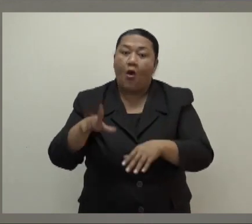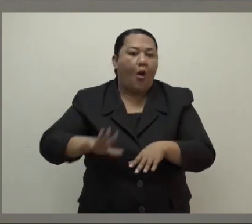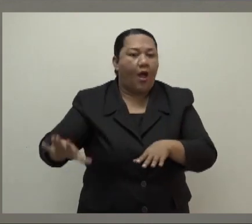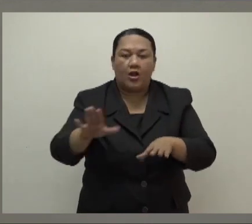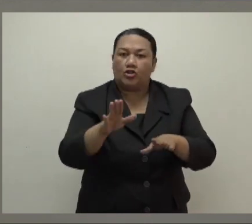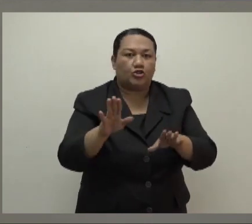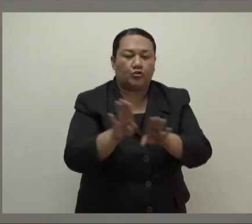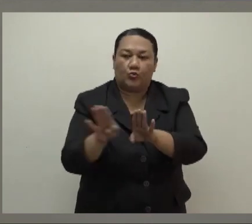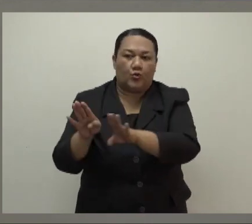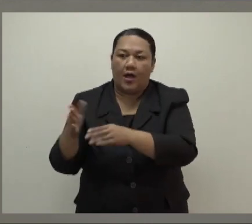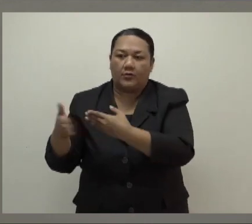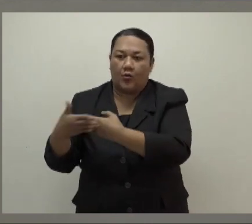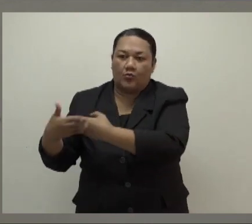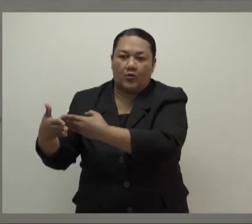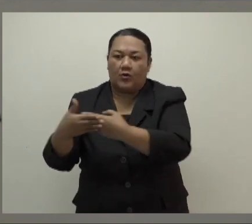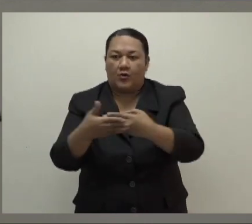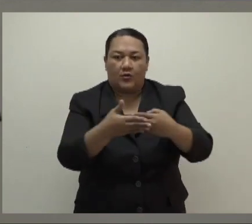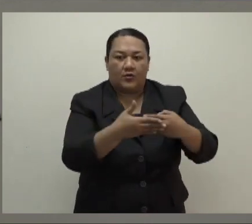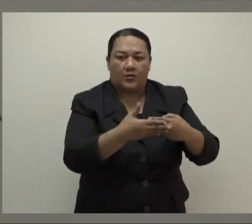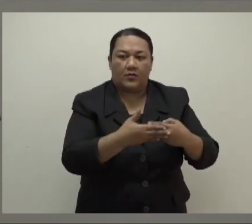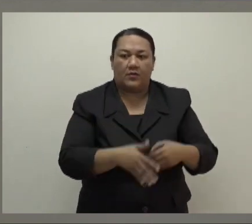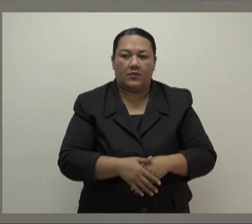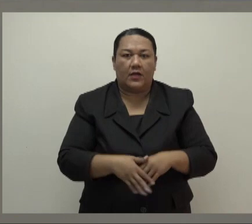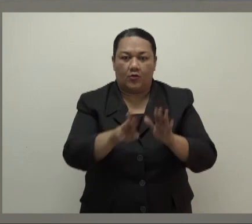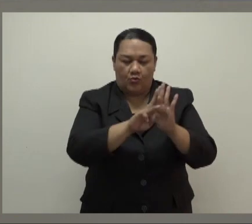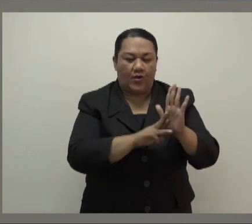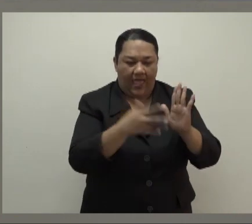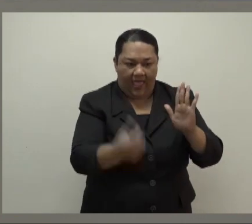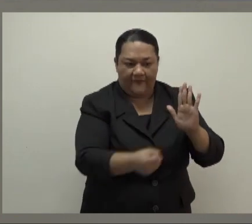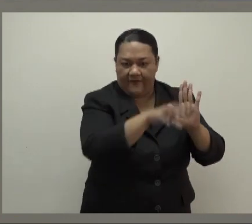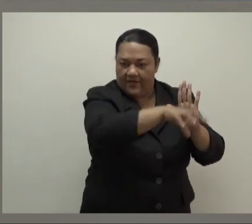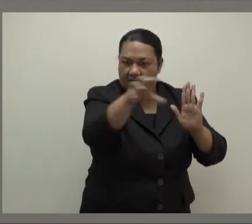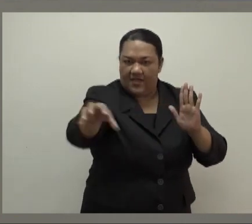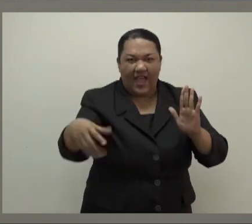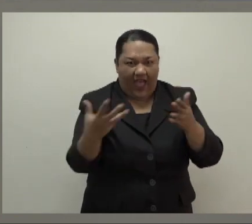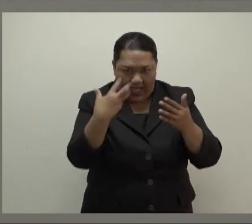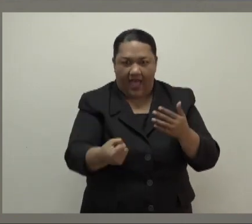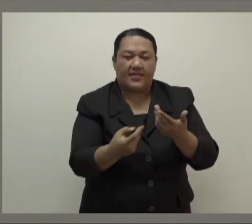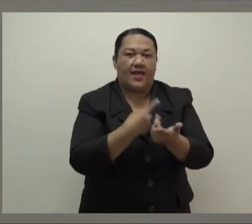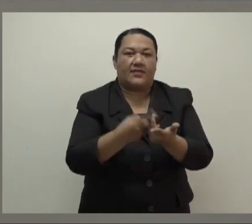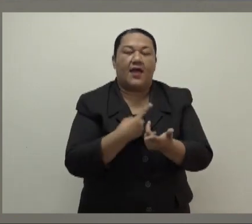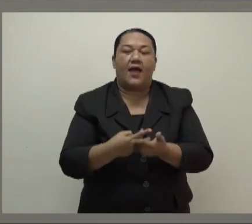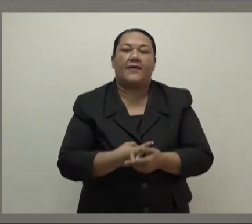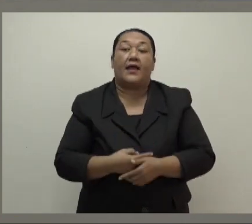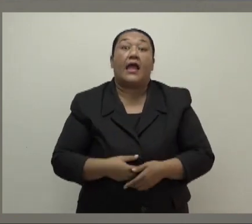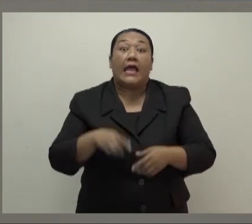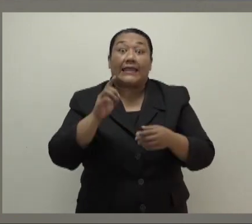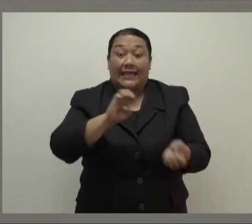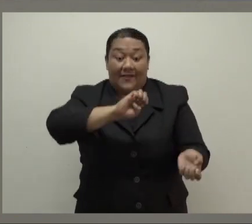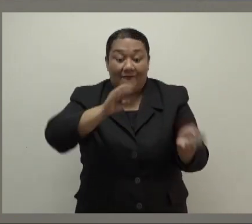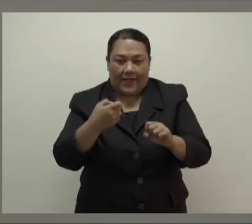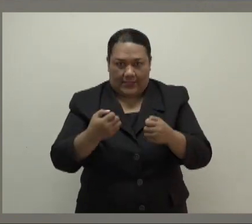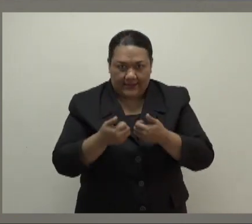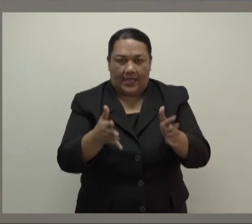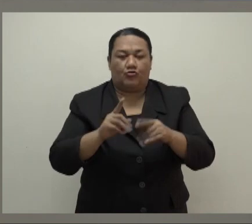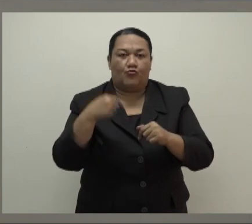are well ventilated. As for our other health measures, the following changes take effect from tomorrow also. Public